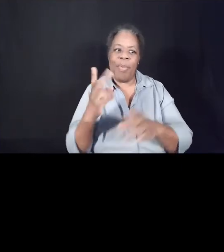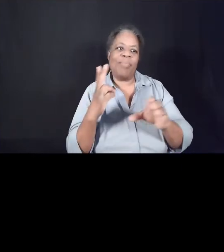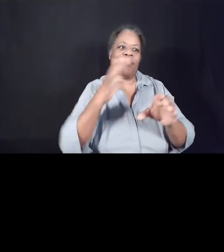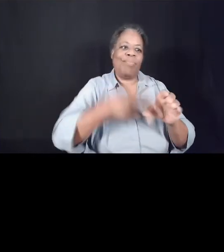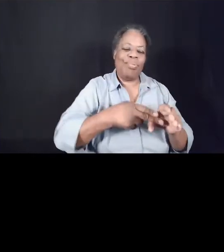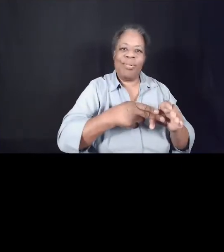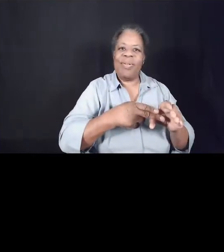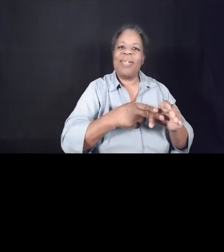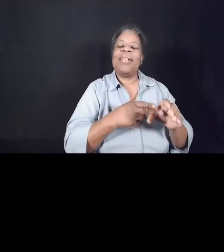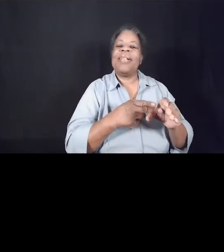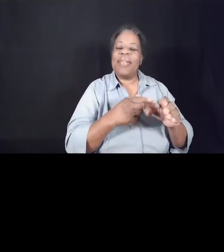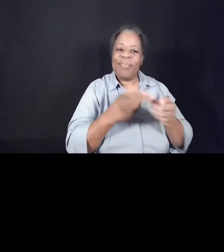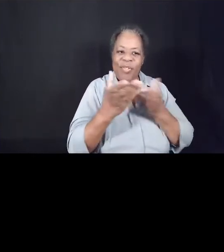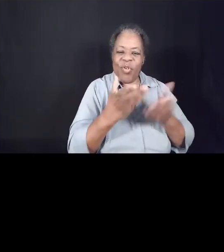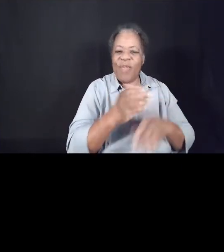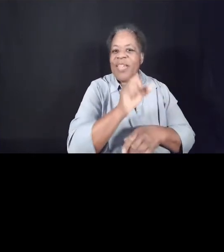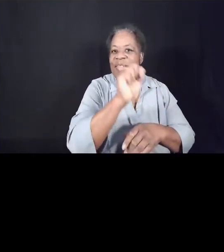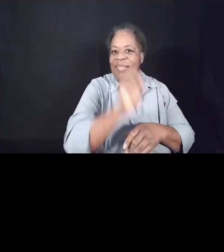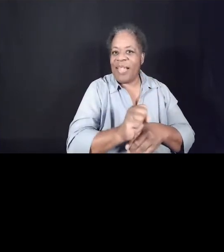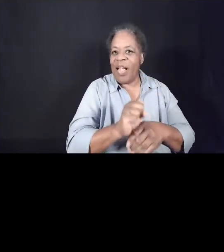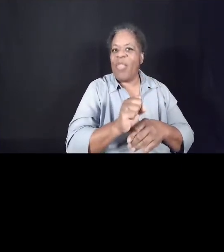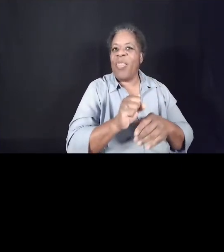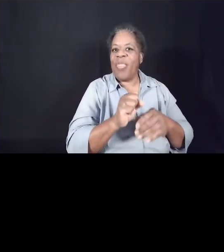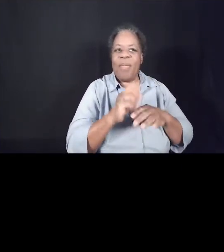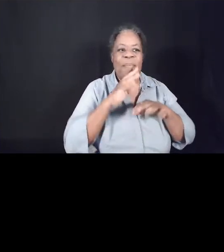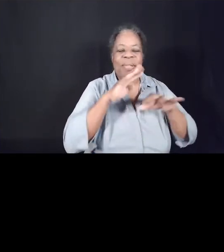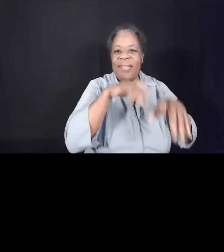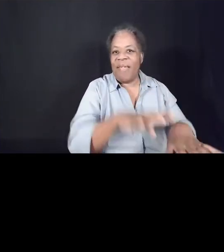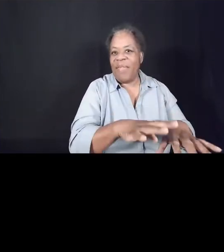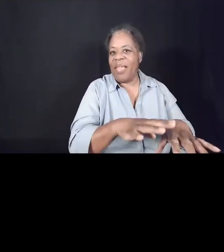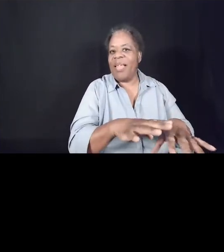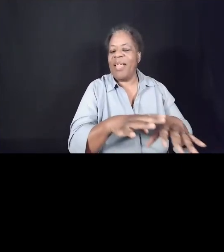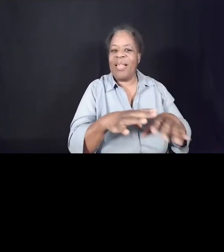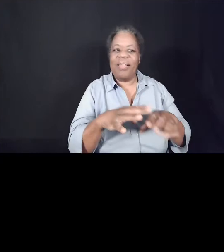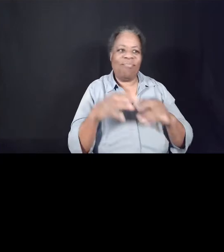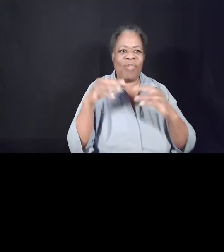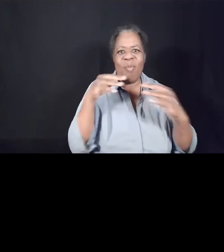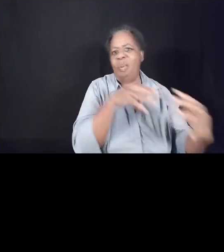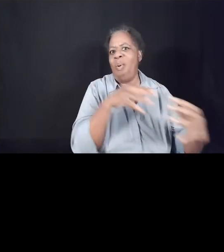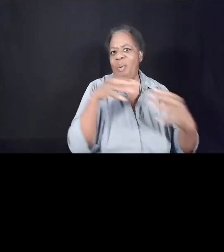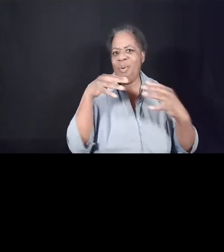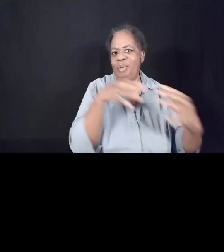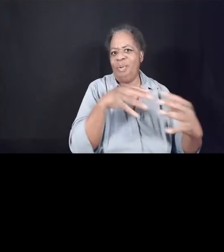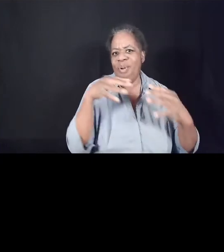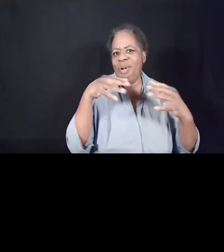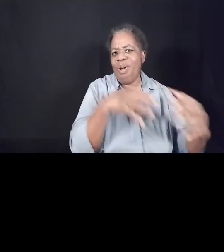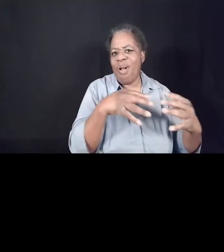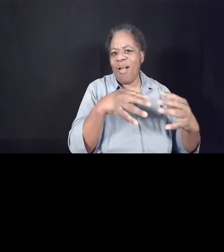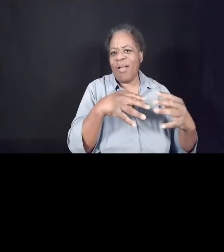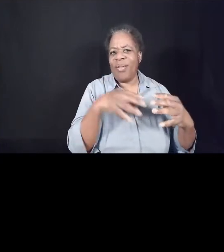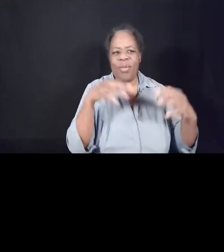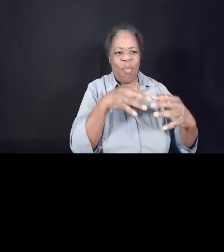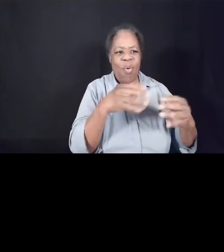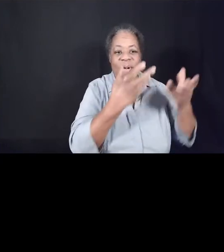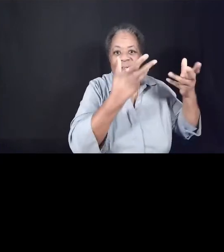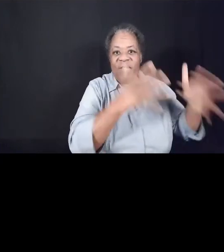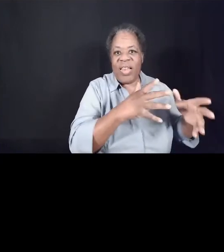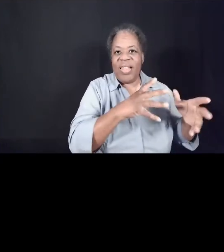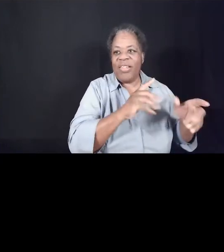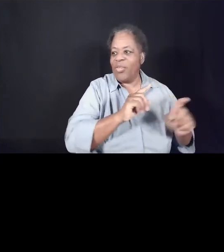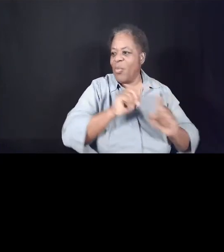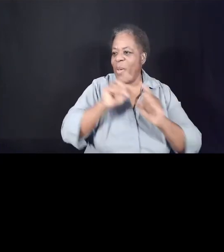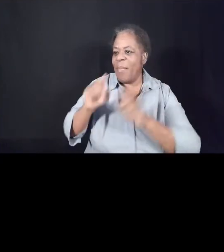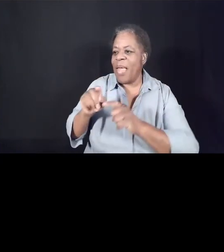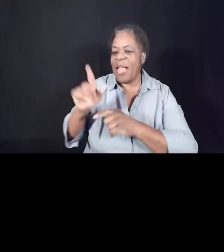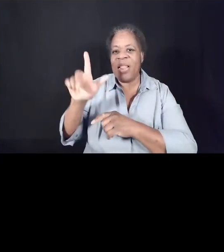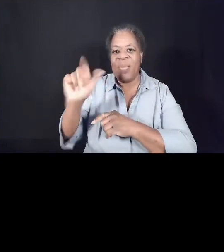Battalion, where he came under fire on more than one occasion. After the war, he settled in his home state of Louisiana,